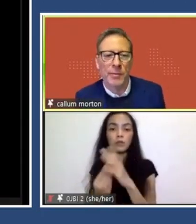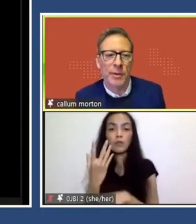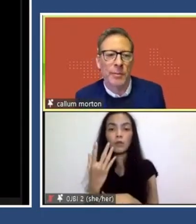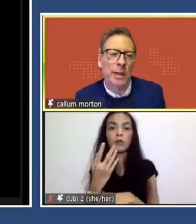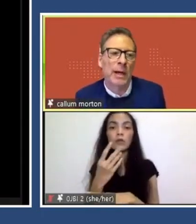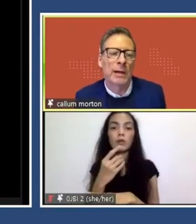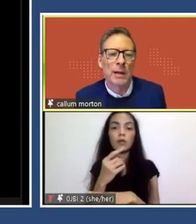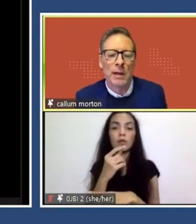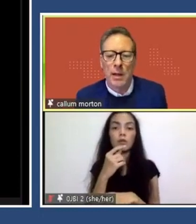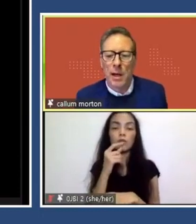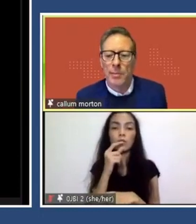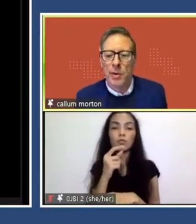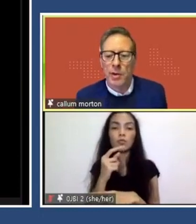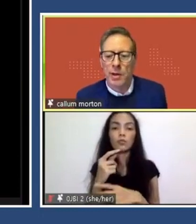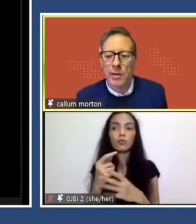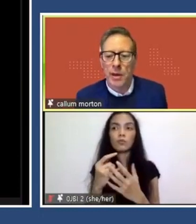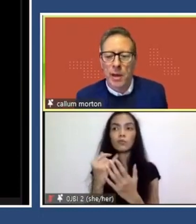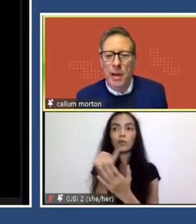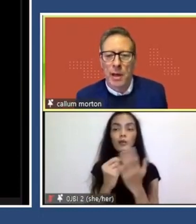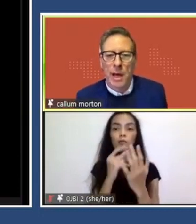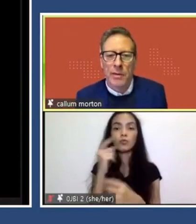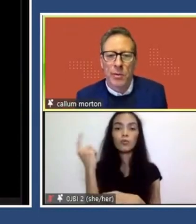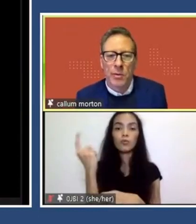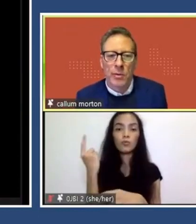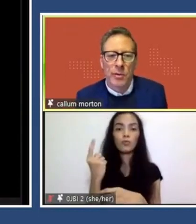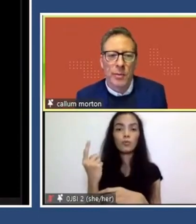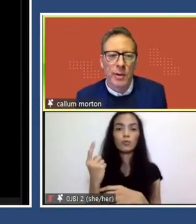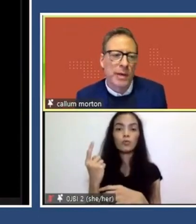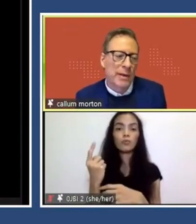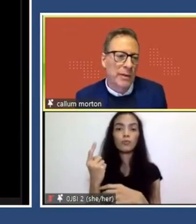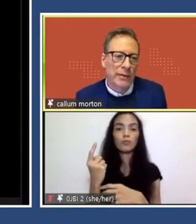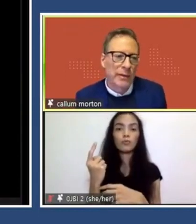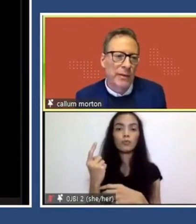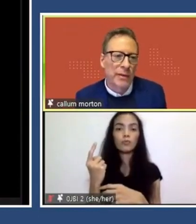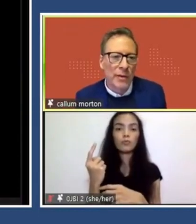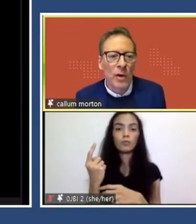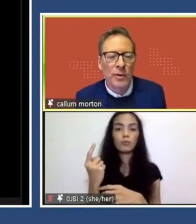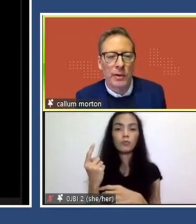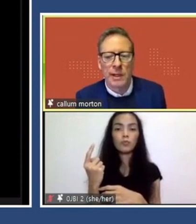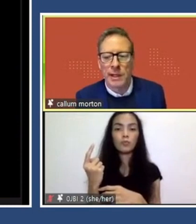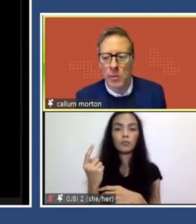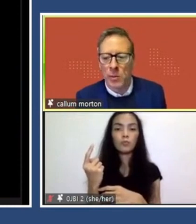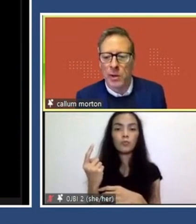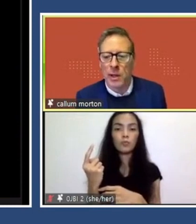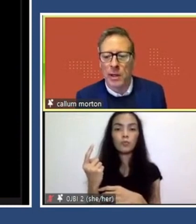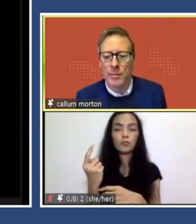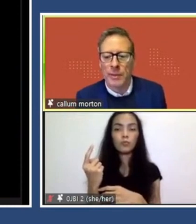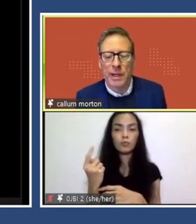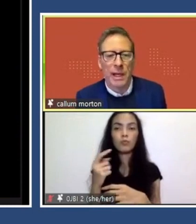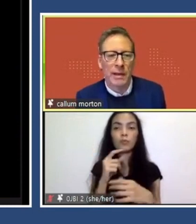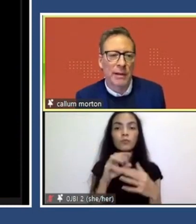permanent and temporary public art projects. As Agung said, we see ourselves as this node in a